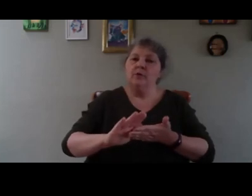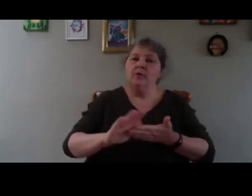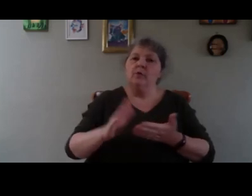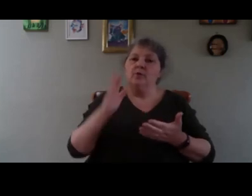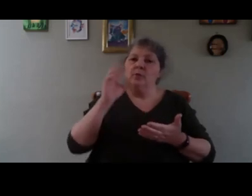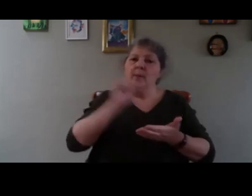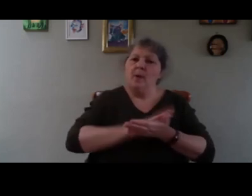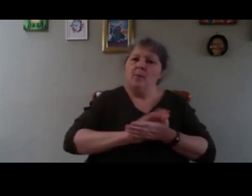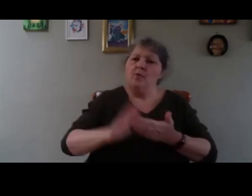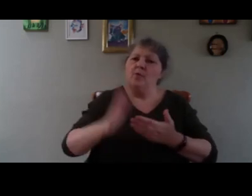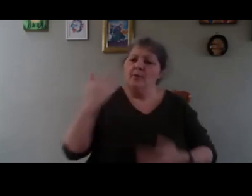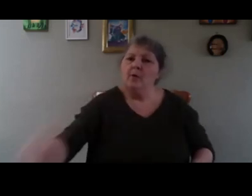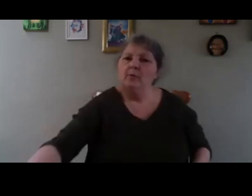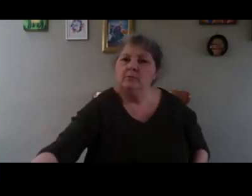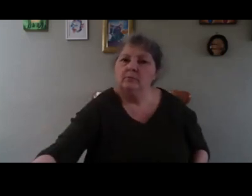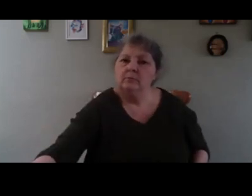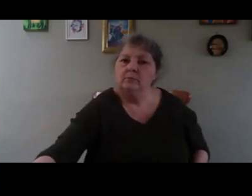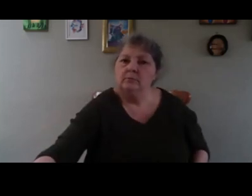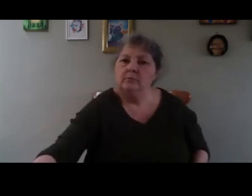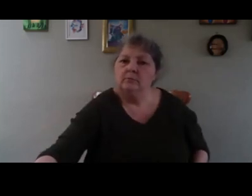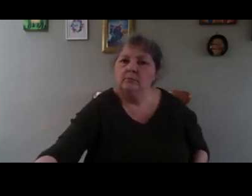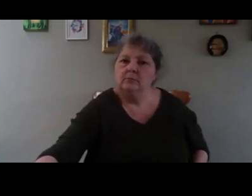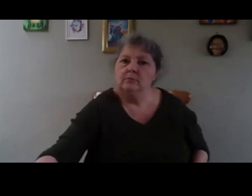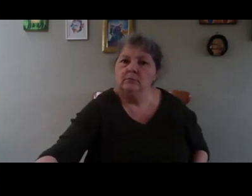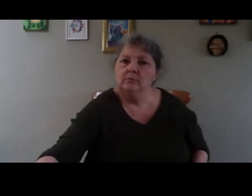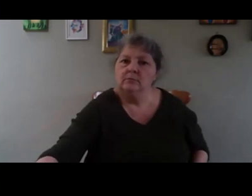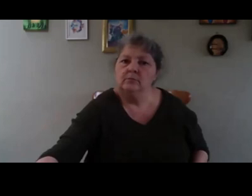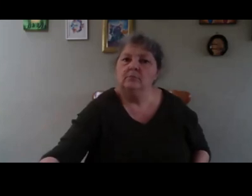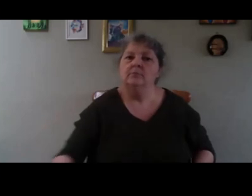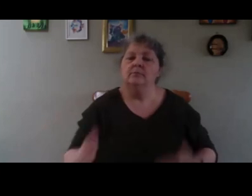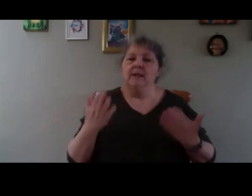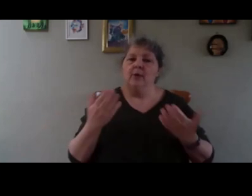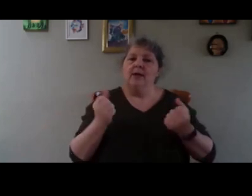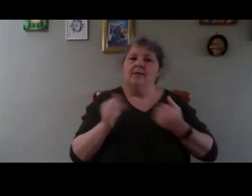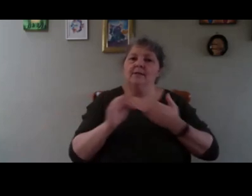how it was made now i have a sieve and they're sieved